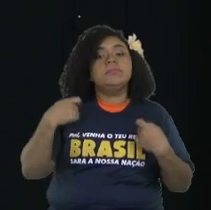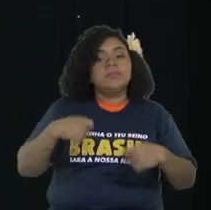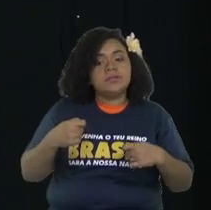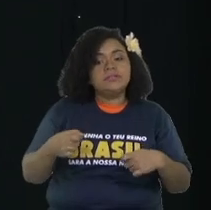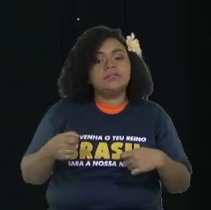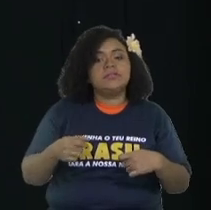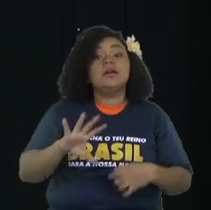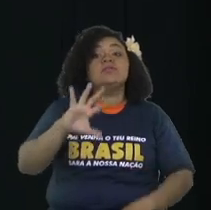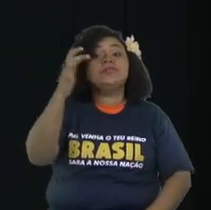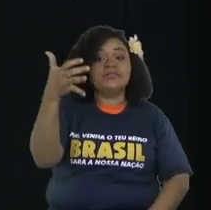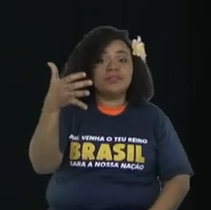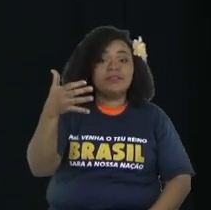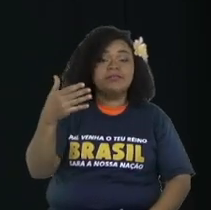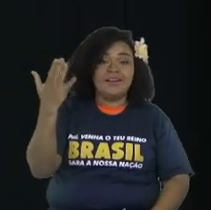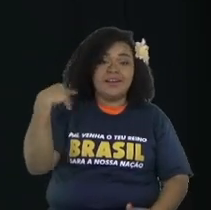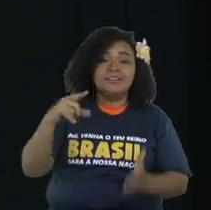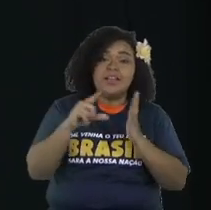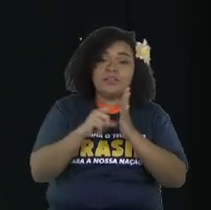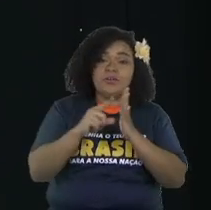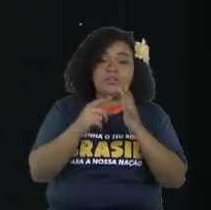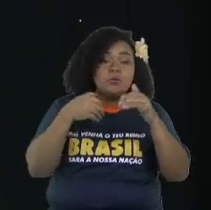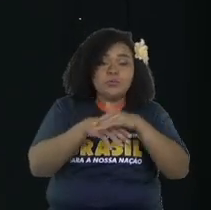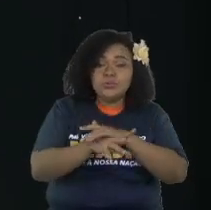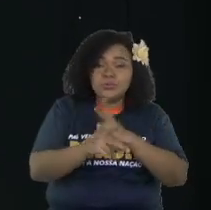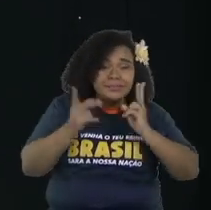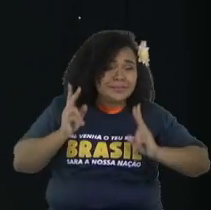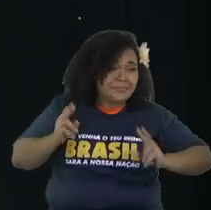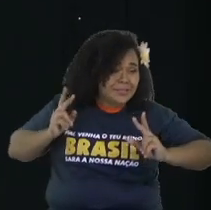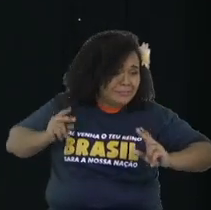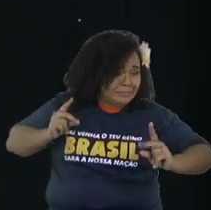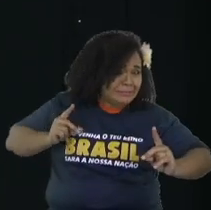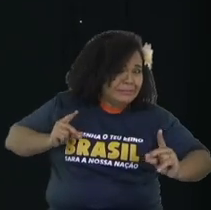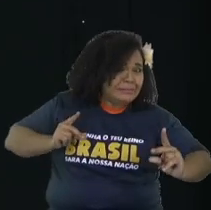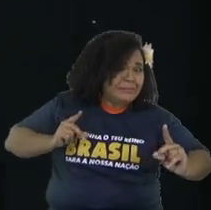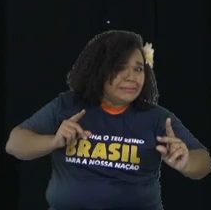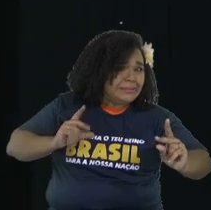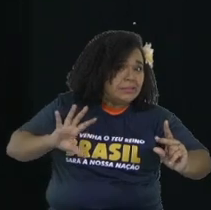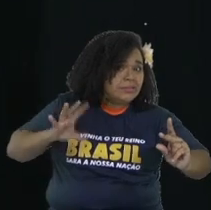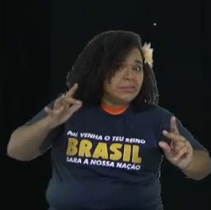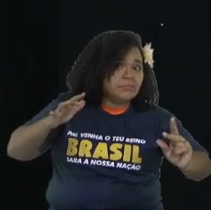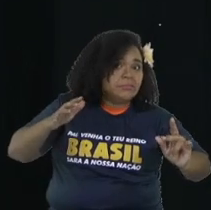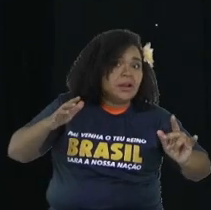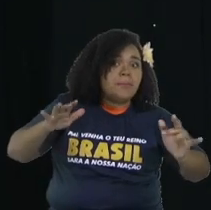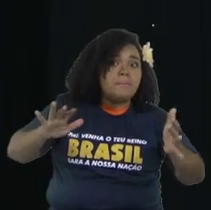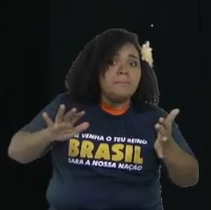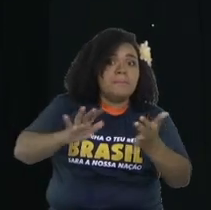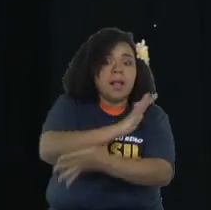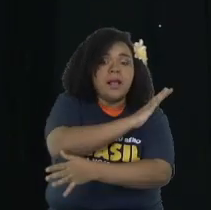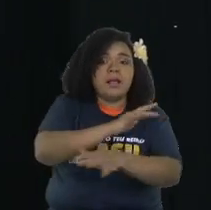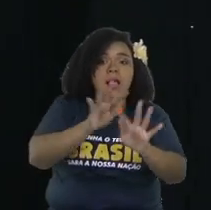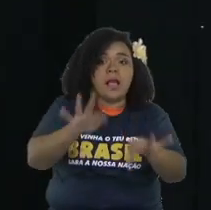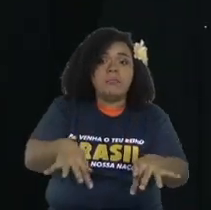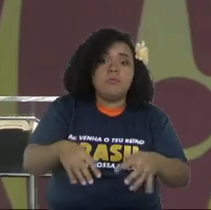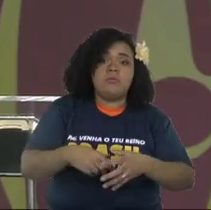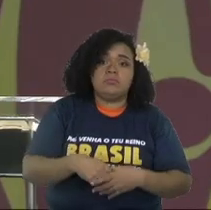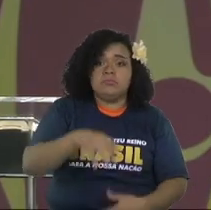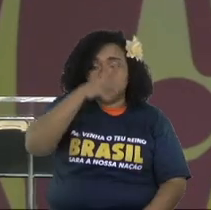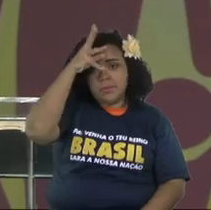you lose your market if you don't pay carefully attention. All of them